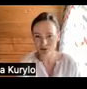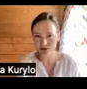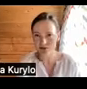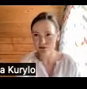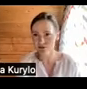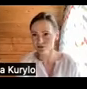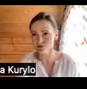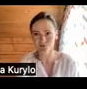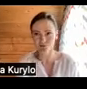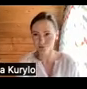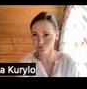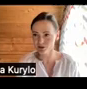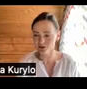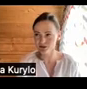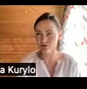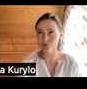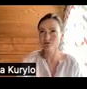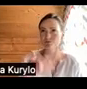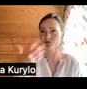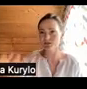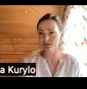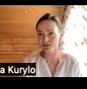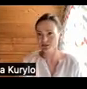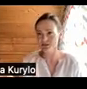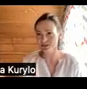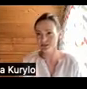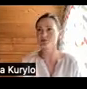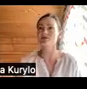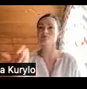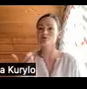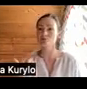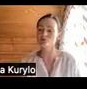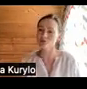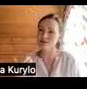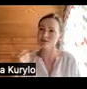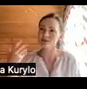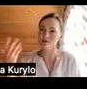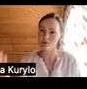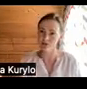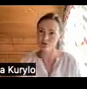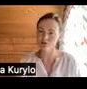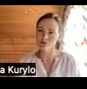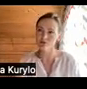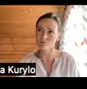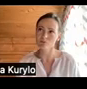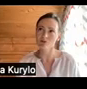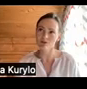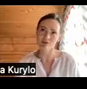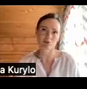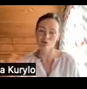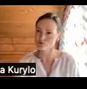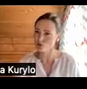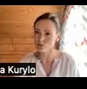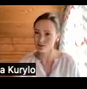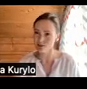raising children with disabilities so what we saw from the responses from the parents because there were open questions and closed